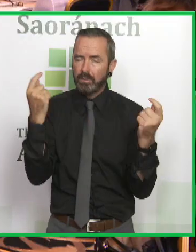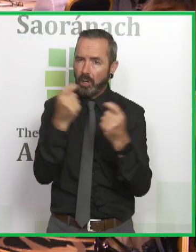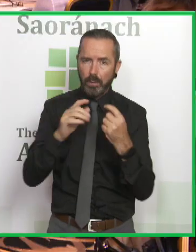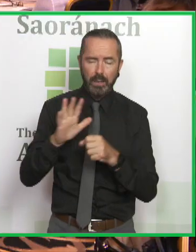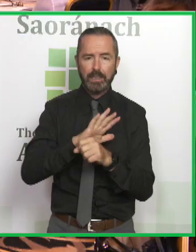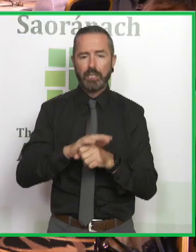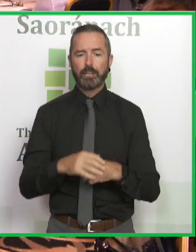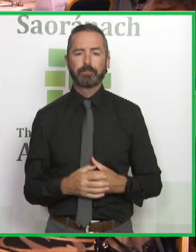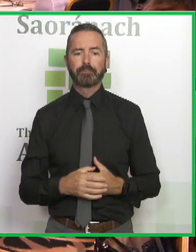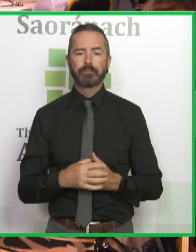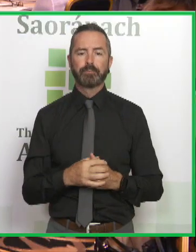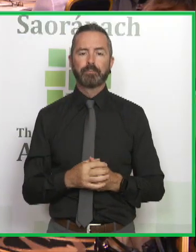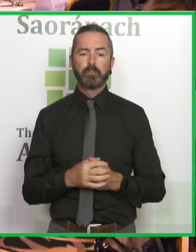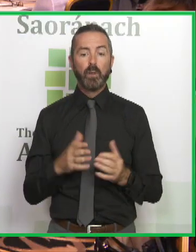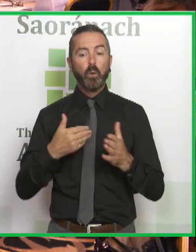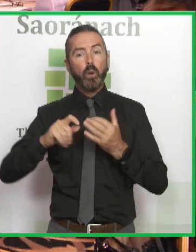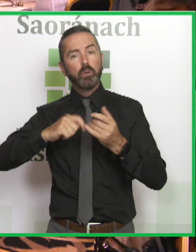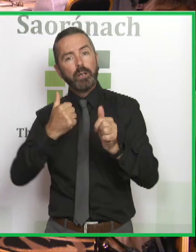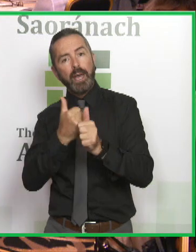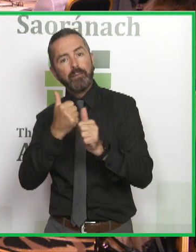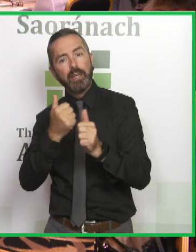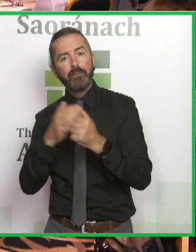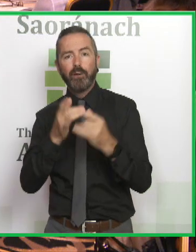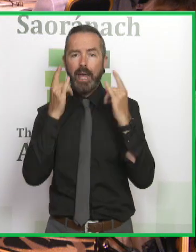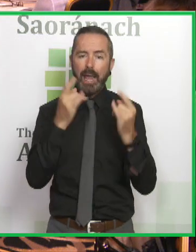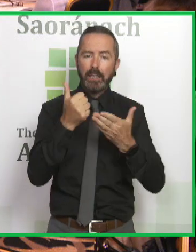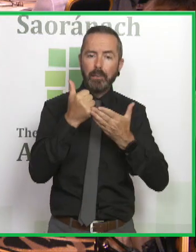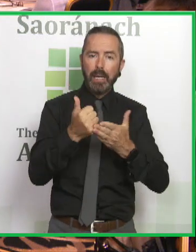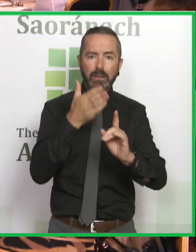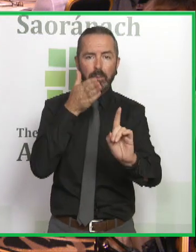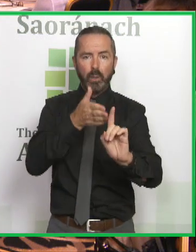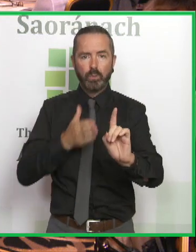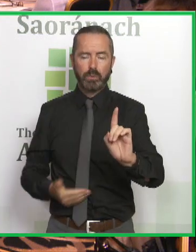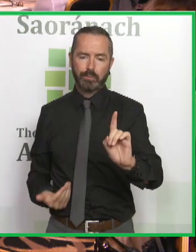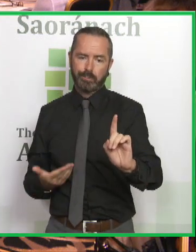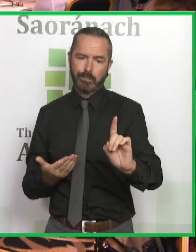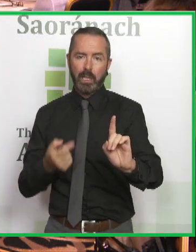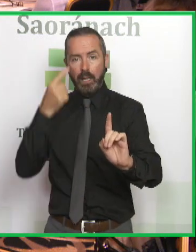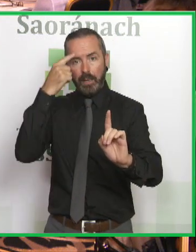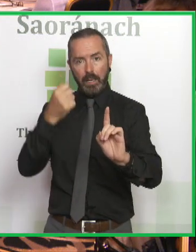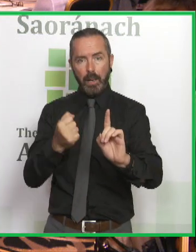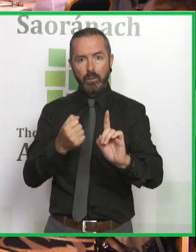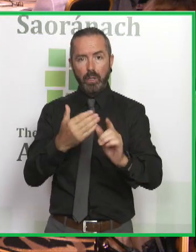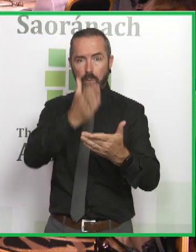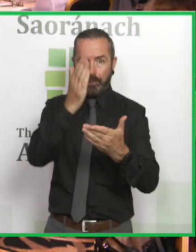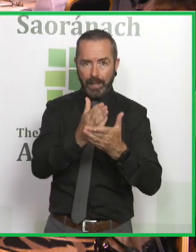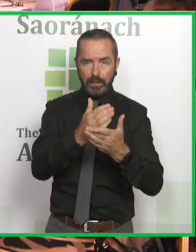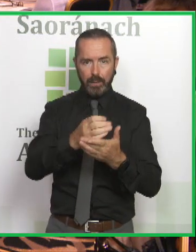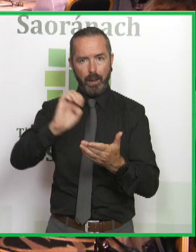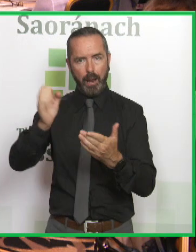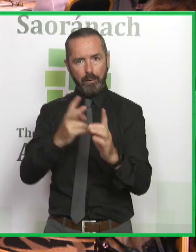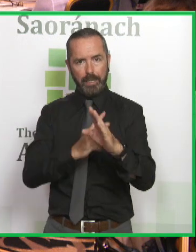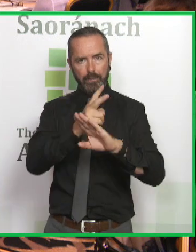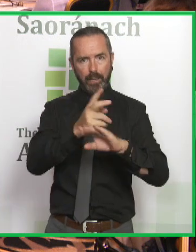So what we're advocating for is a health-based approach, where we think about prevention, early intervention, and treatment as being the